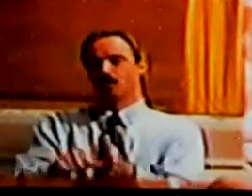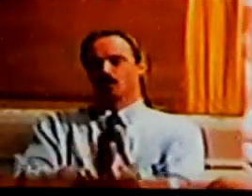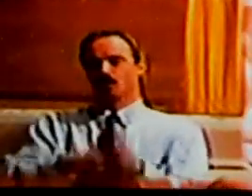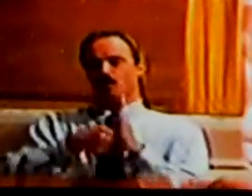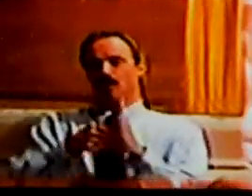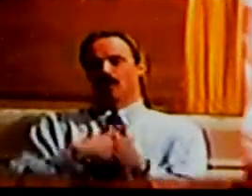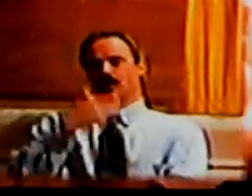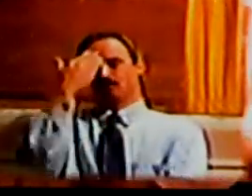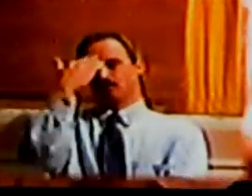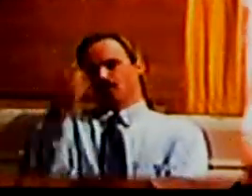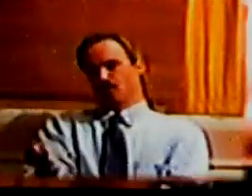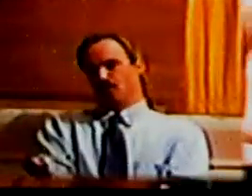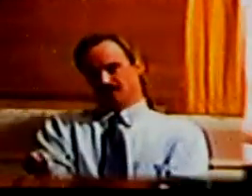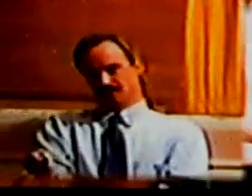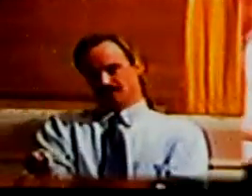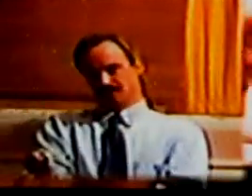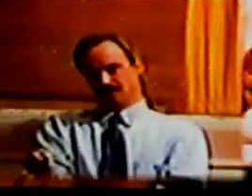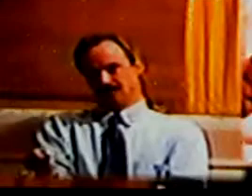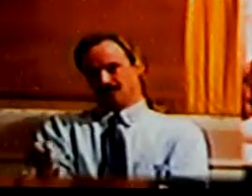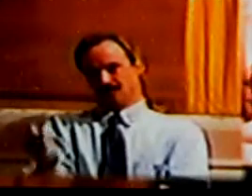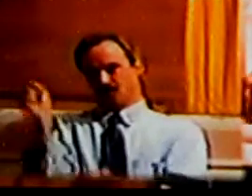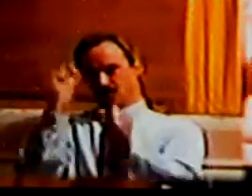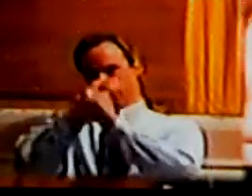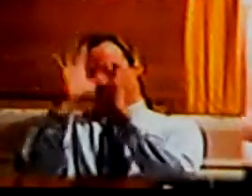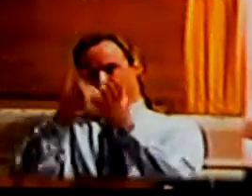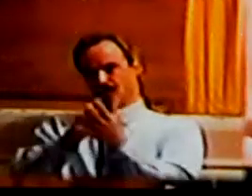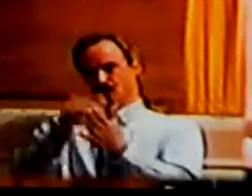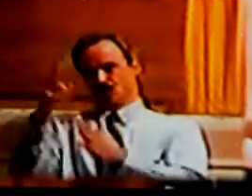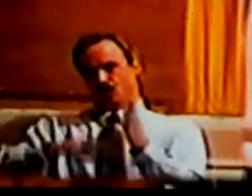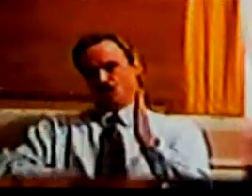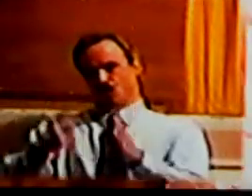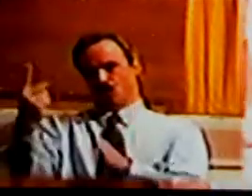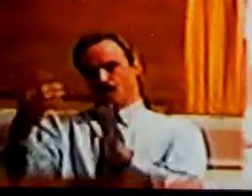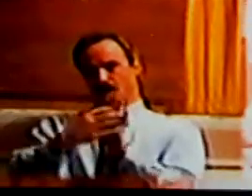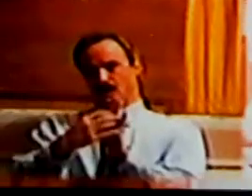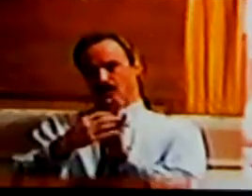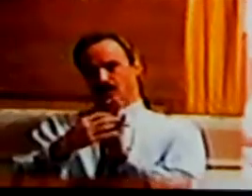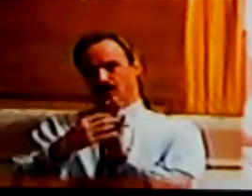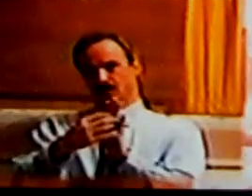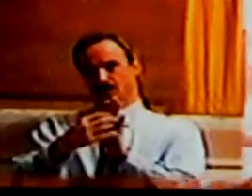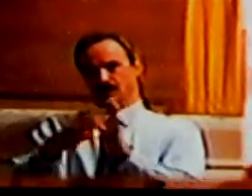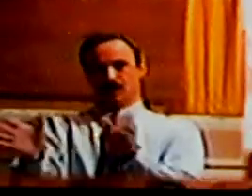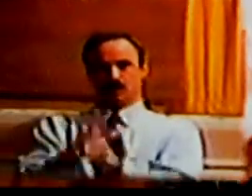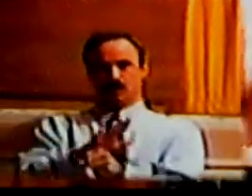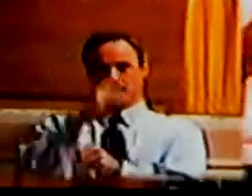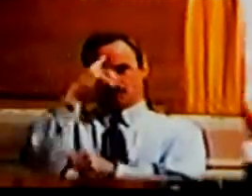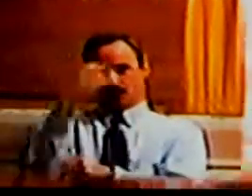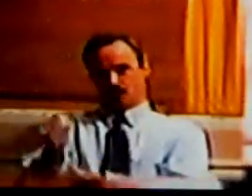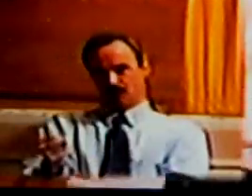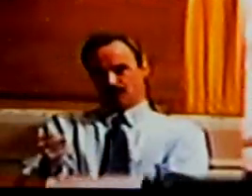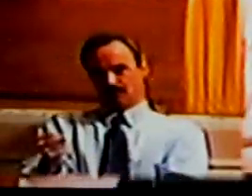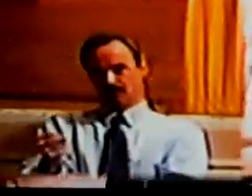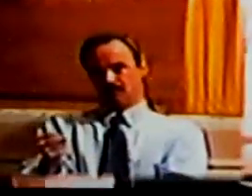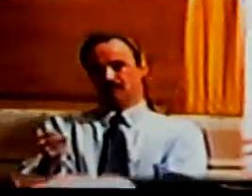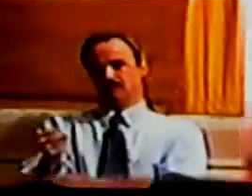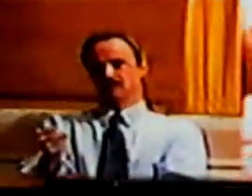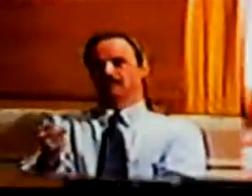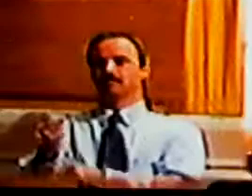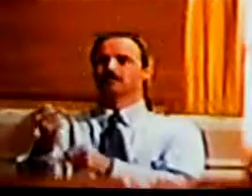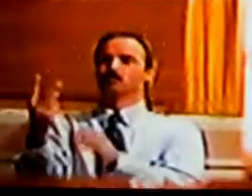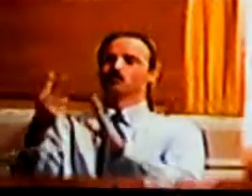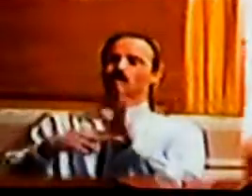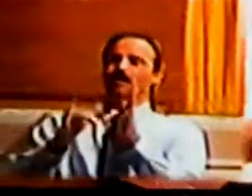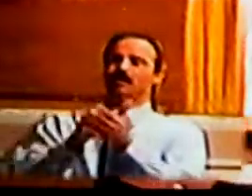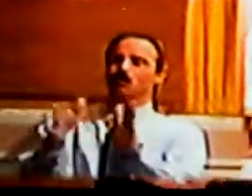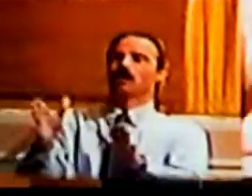i mean can you imagine that you read one paragraph and it's completely memorized and it goes like this everyone you